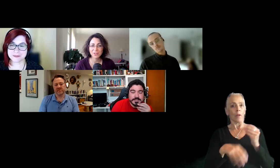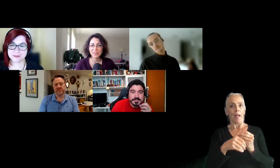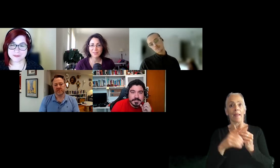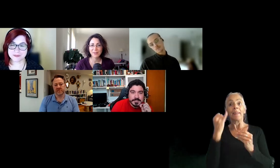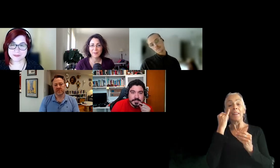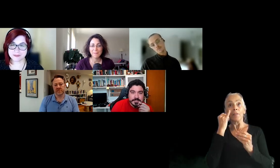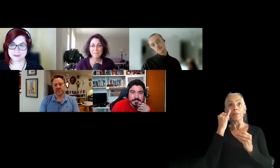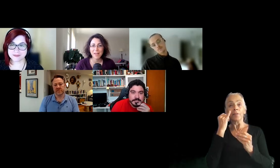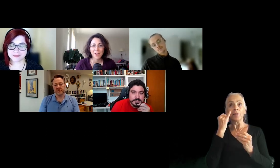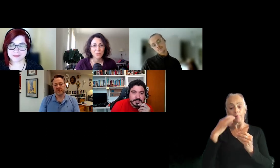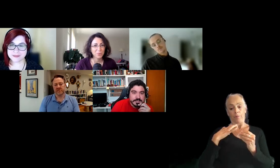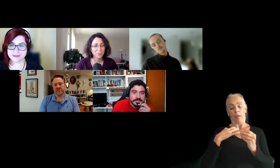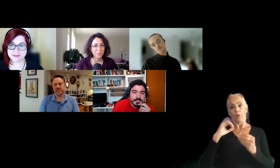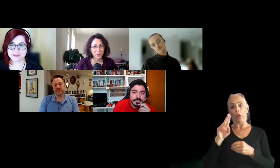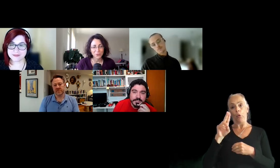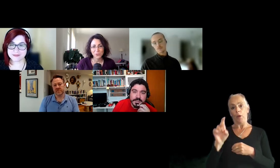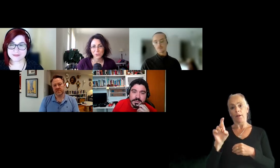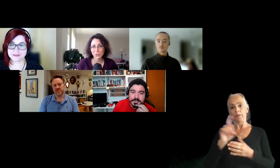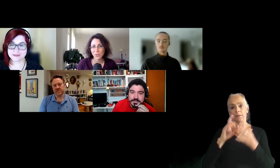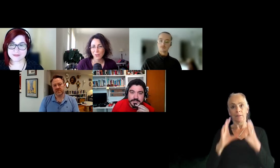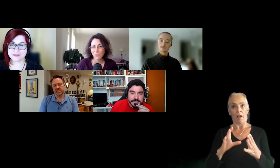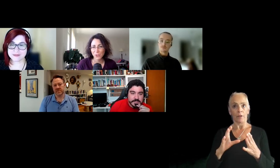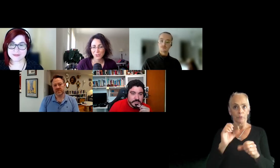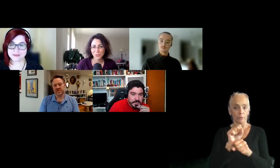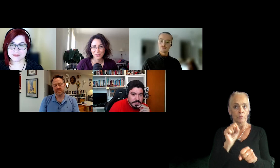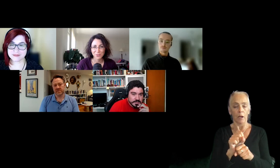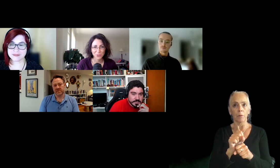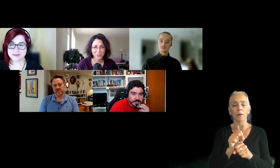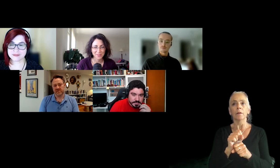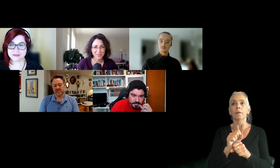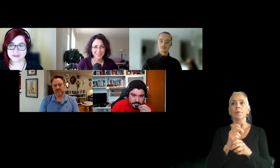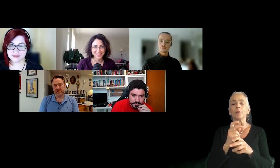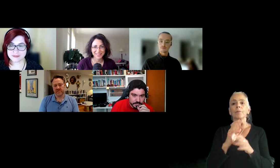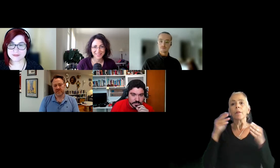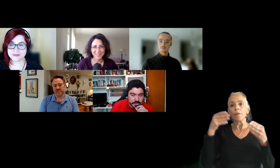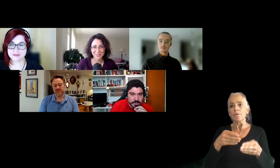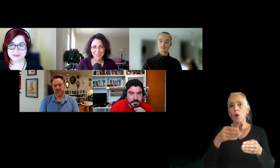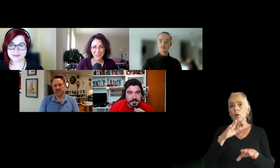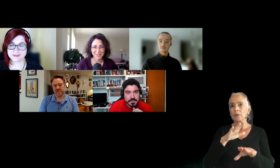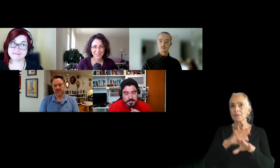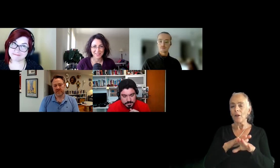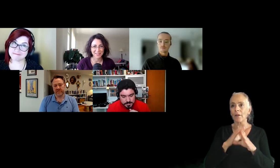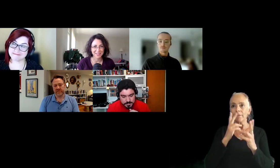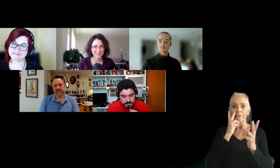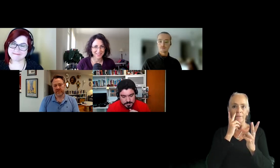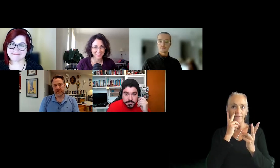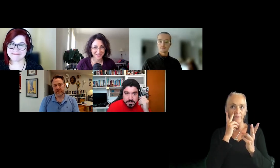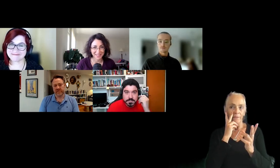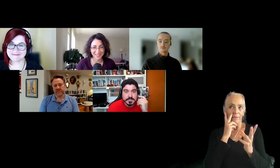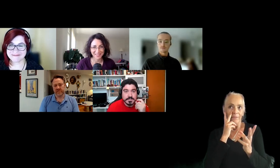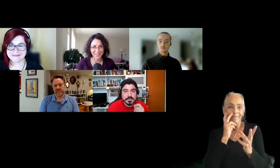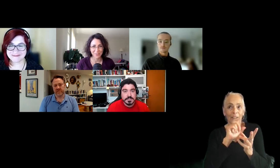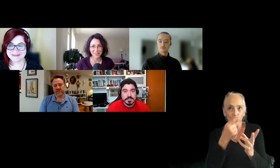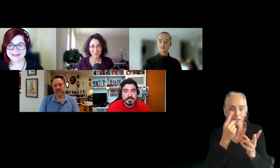position, I'll be careful to not just focus on visual design because UX design is not